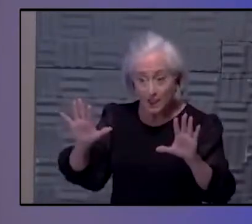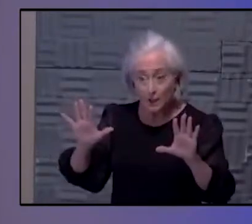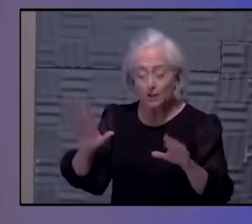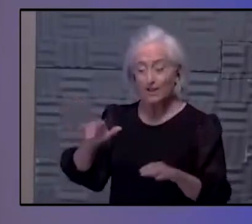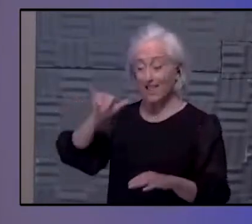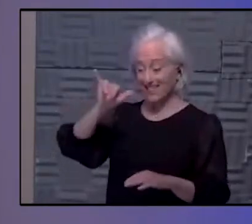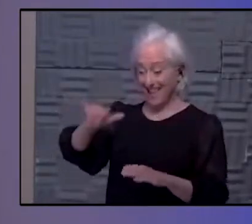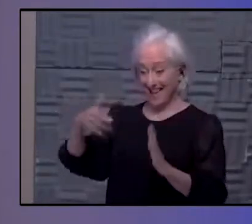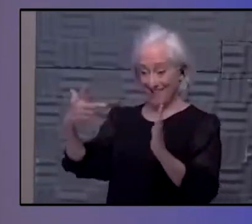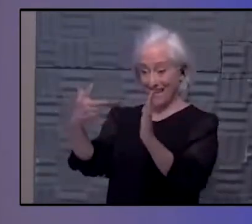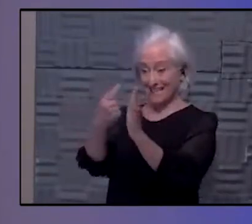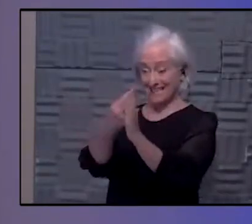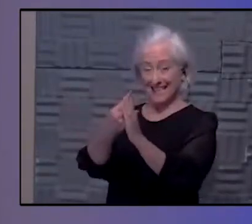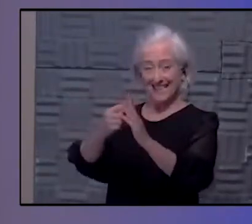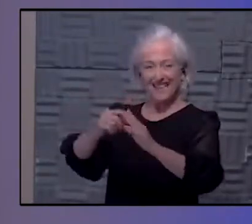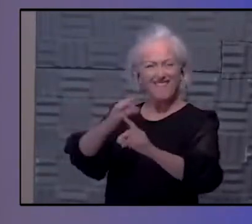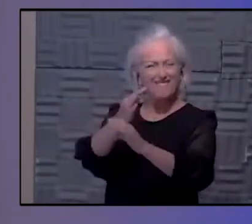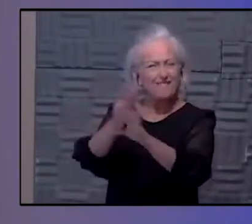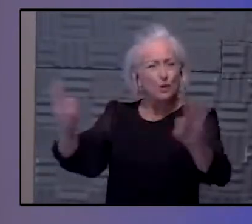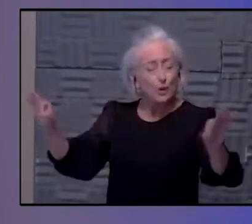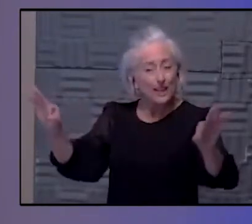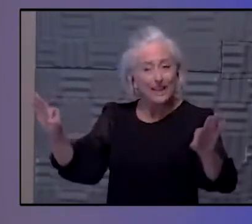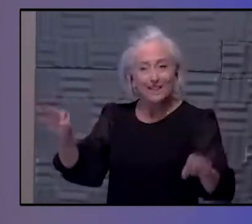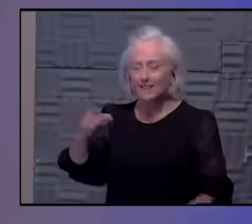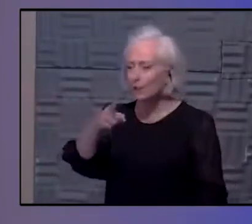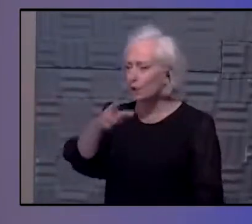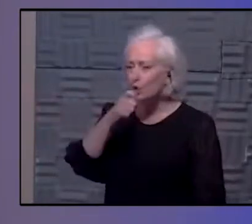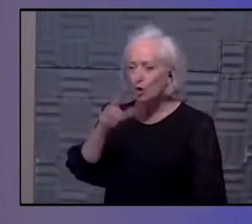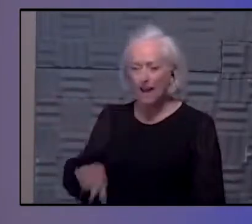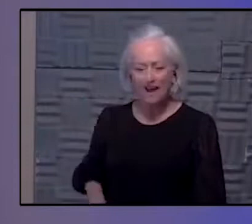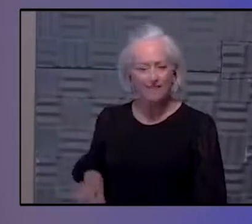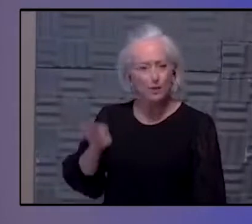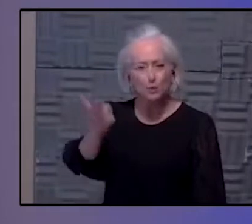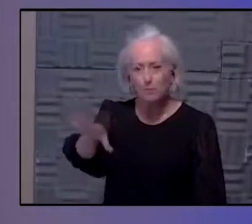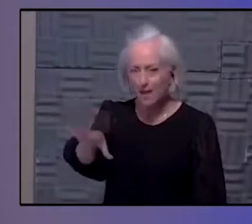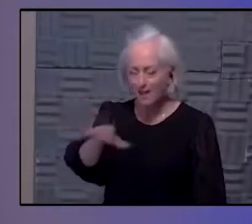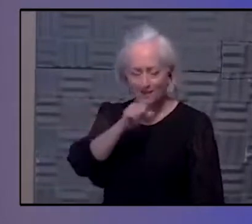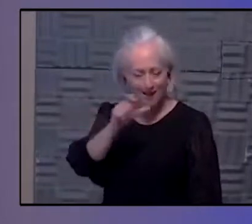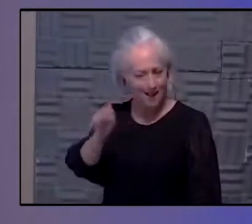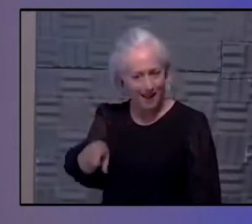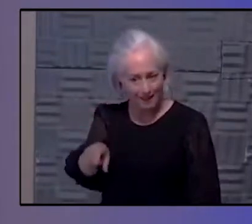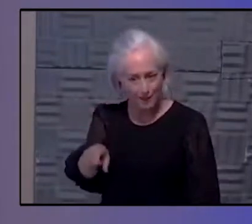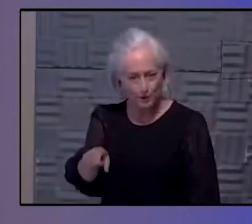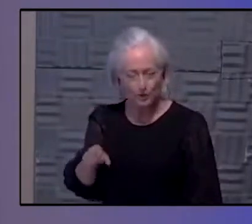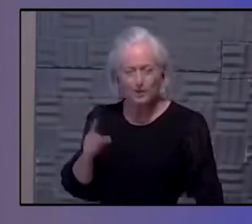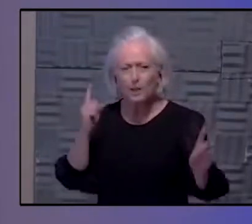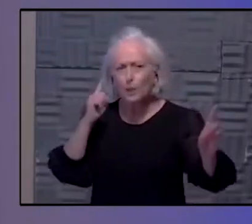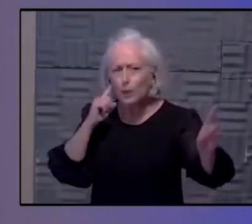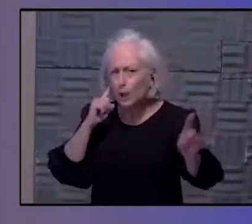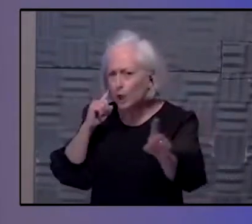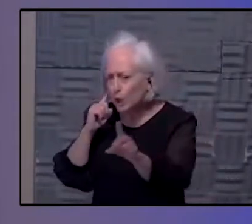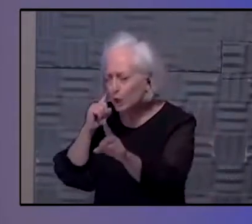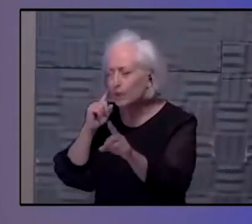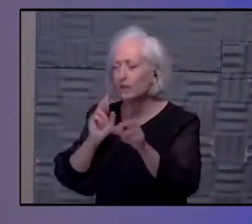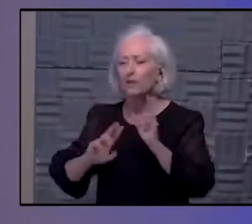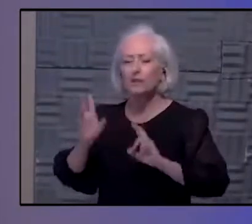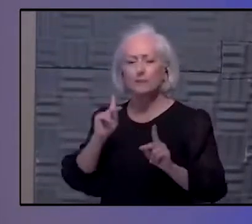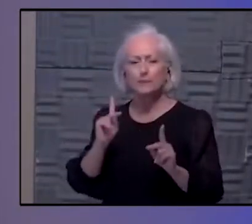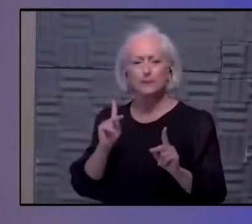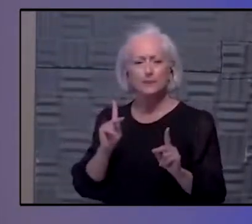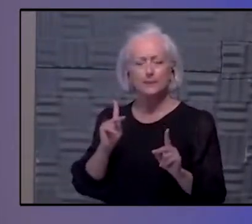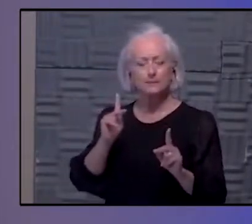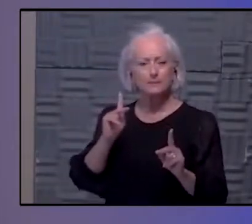You don't have to have insurance. You do not have to pay out of pocket. There are still populations that we're hearing who are a little unclear